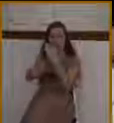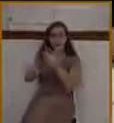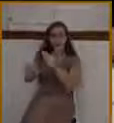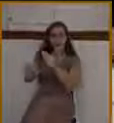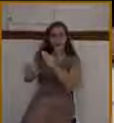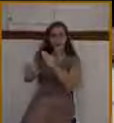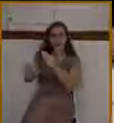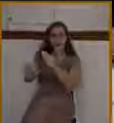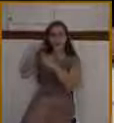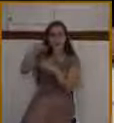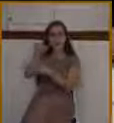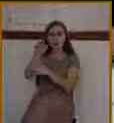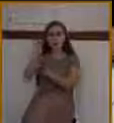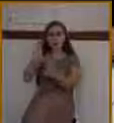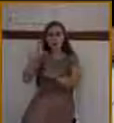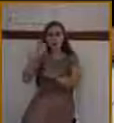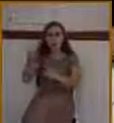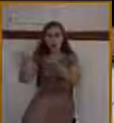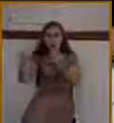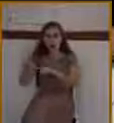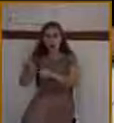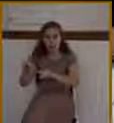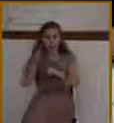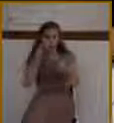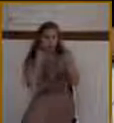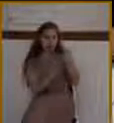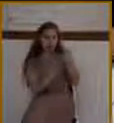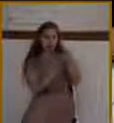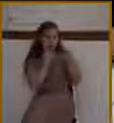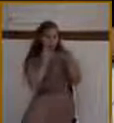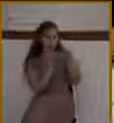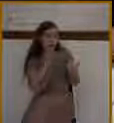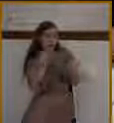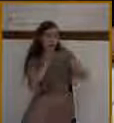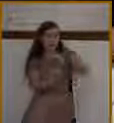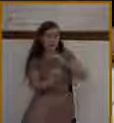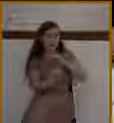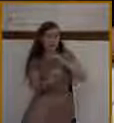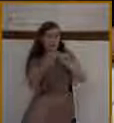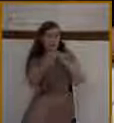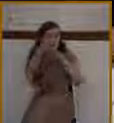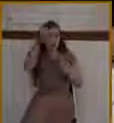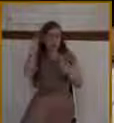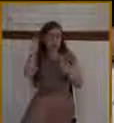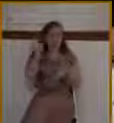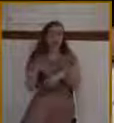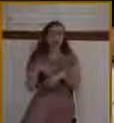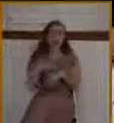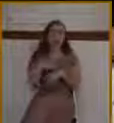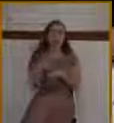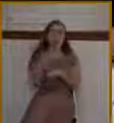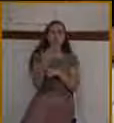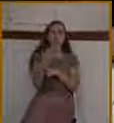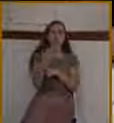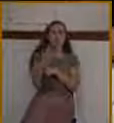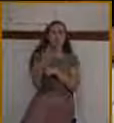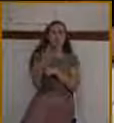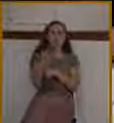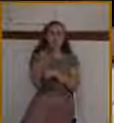look at the prophecy of Daniel that says that after three score and two weeks shall the Messiah be cut off,